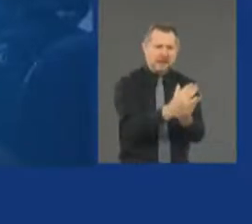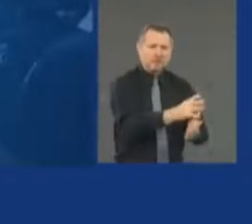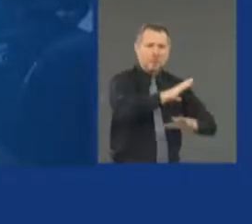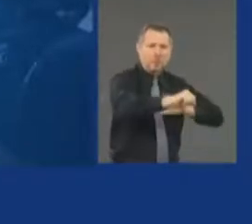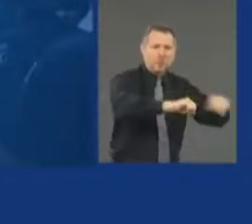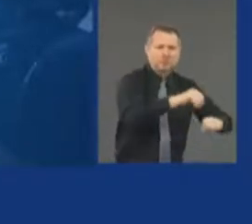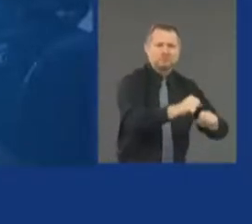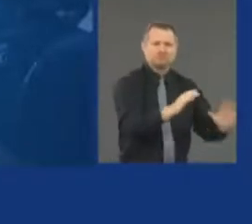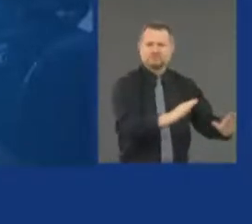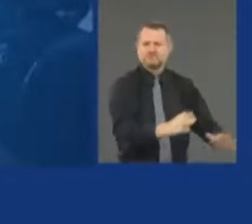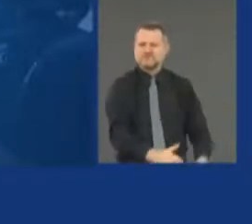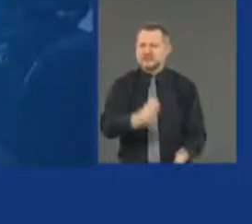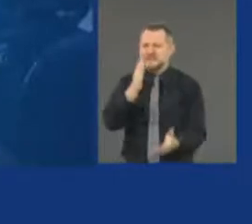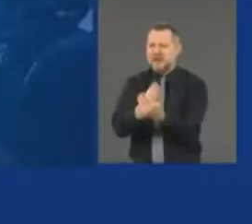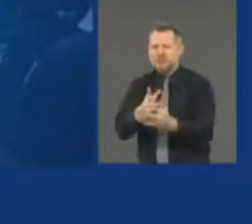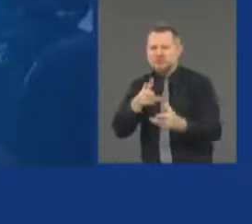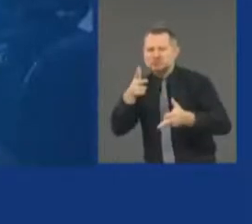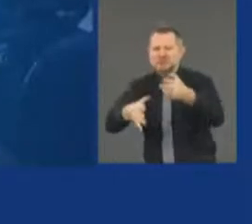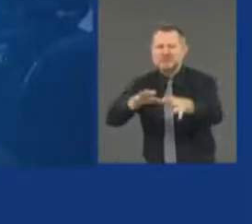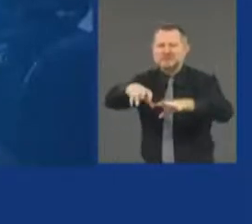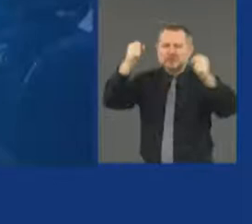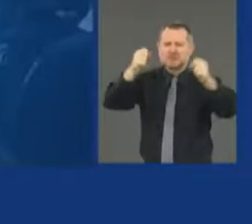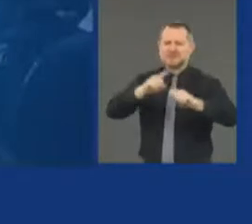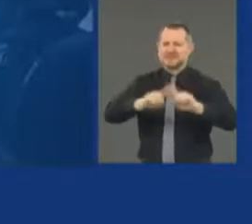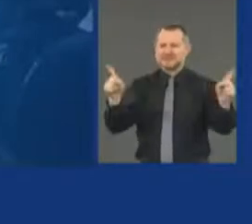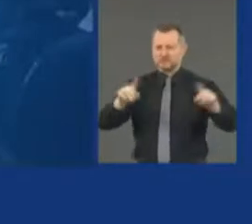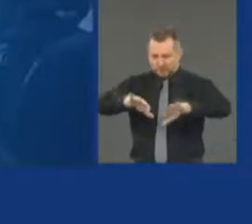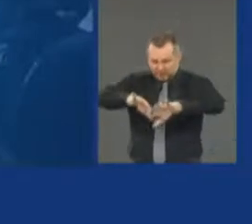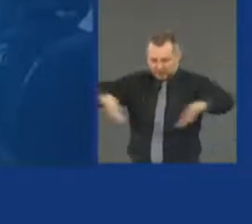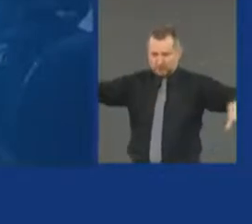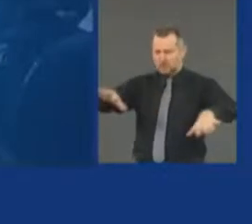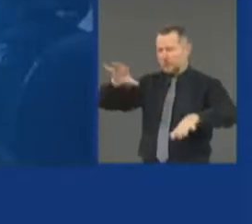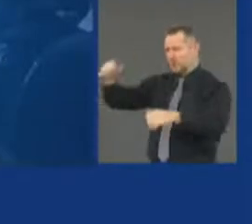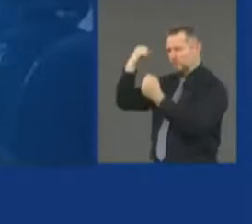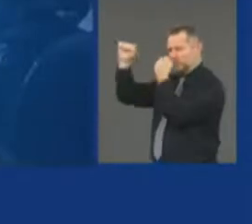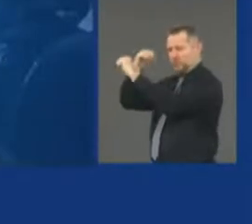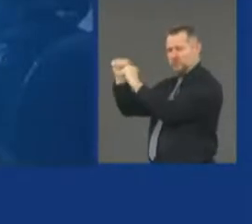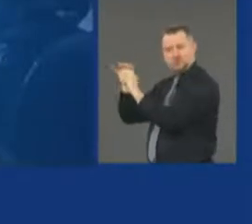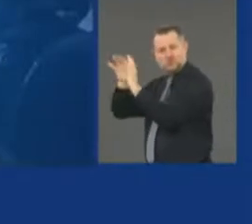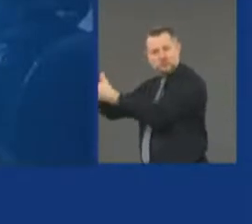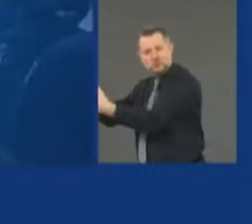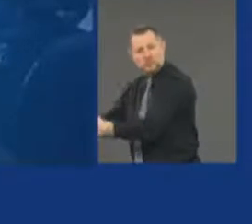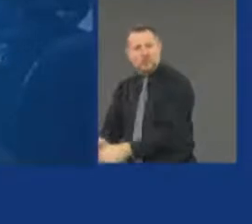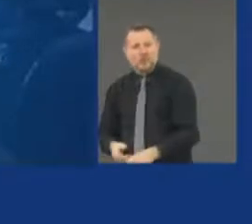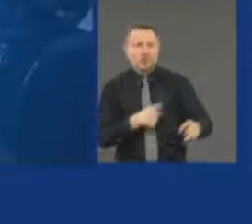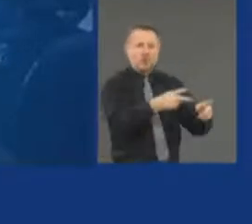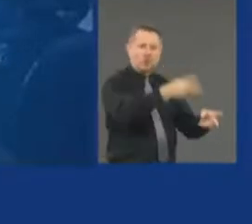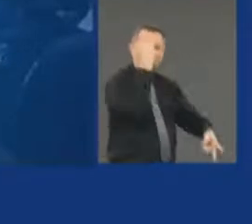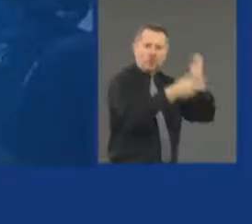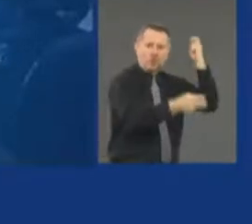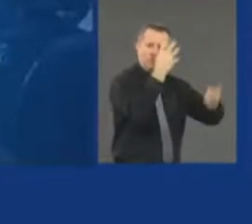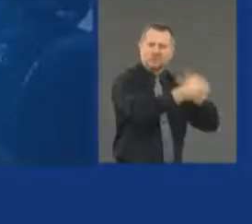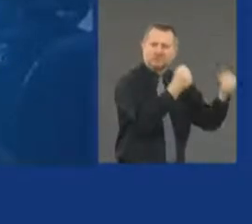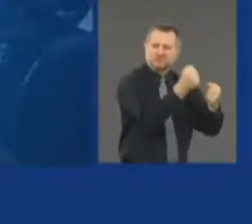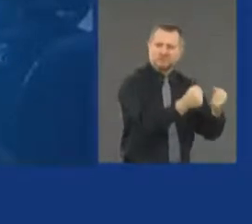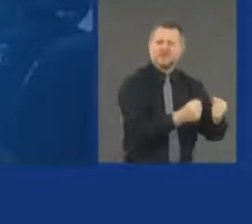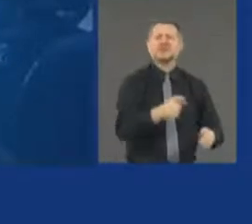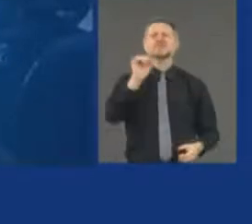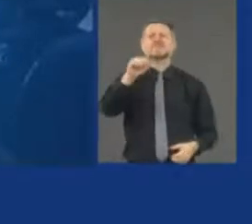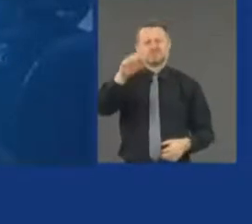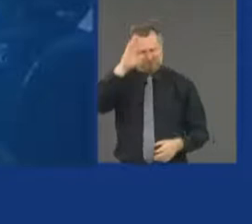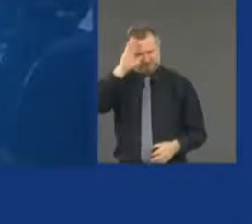Distinguish between the protesters and the looting. Yes, you have police action which is